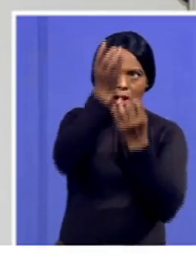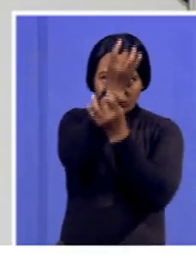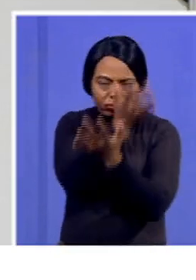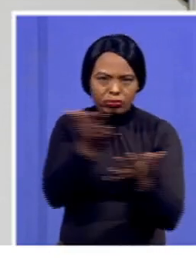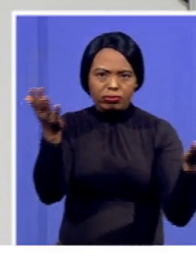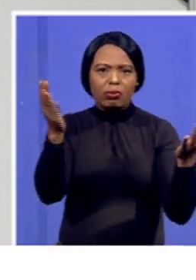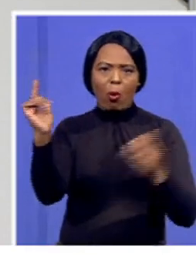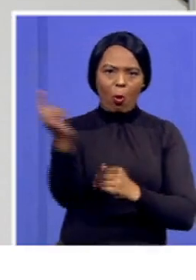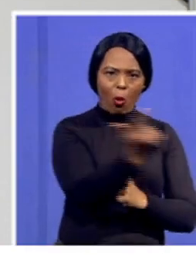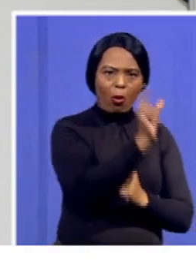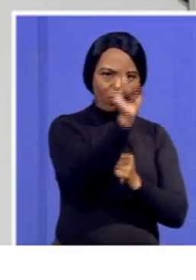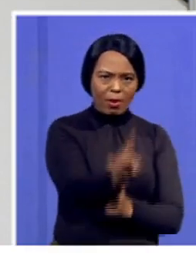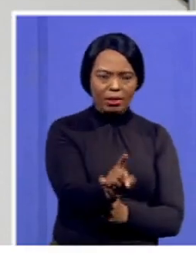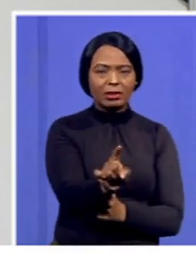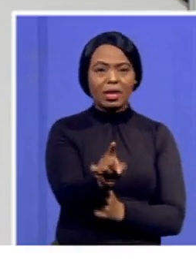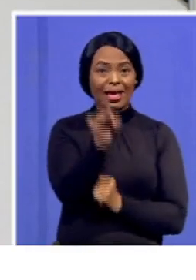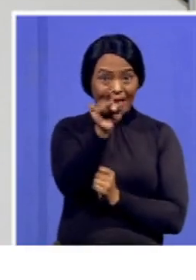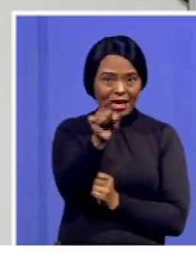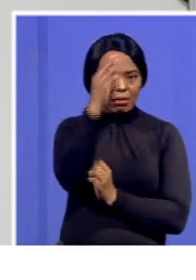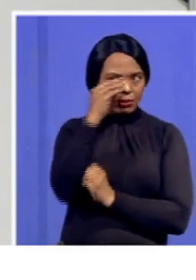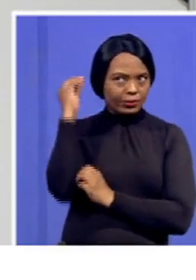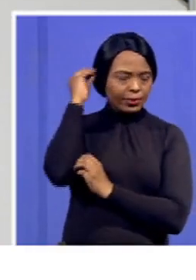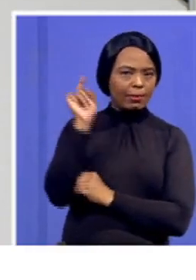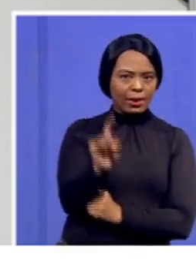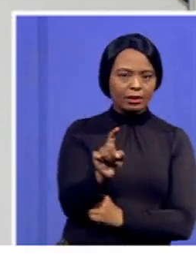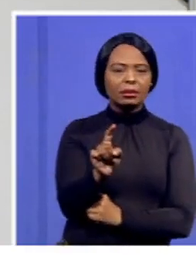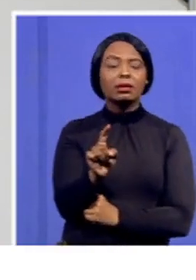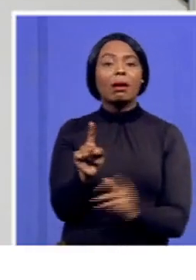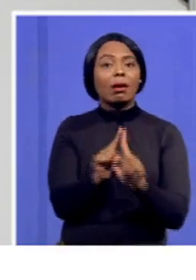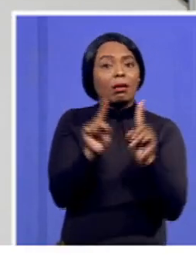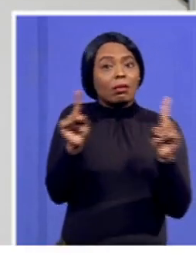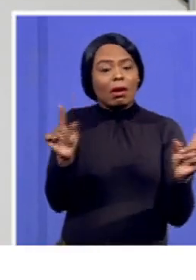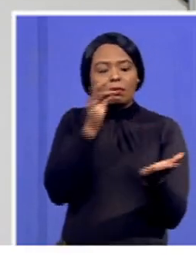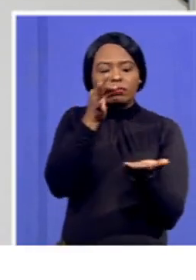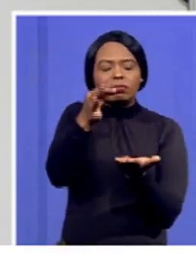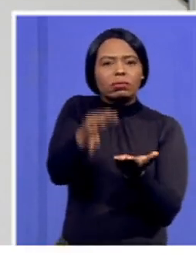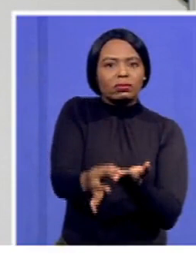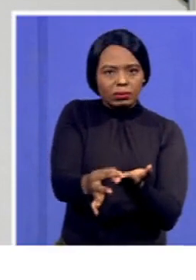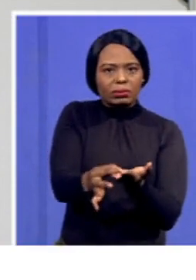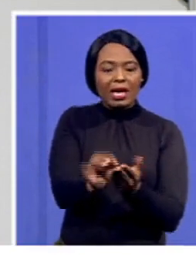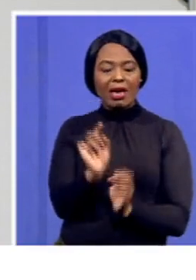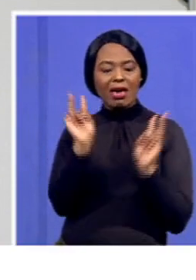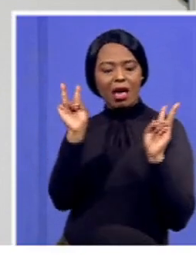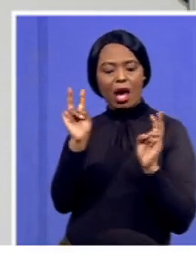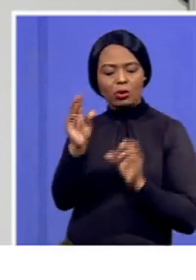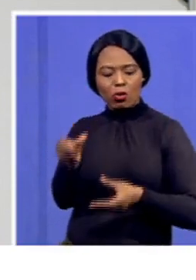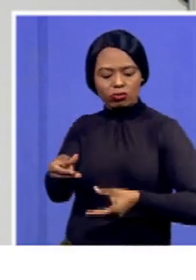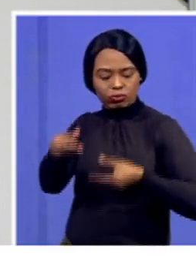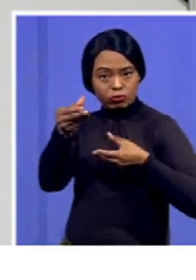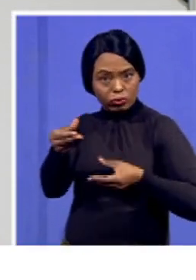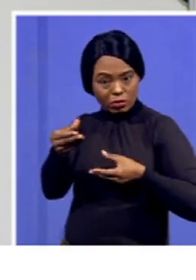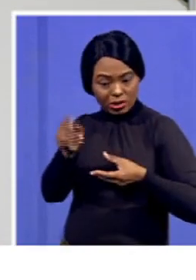need to take into consideration. But on our proposals in terms of our documents, what you have